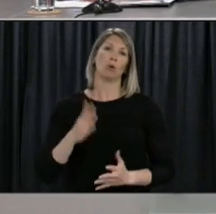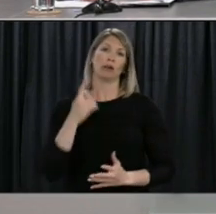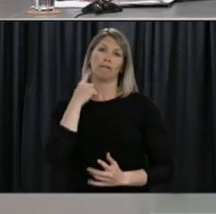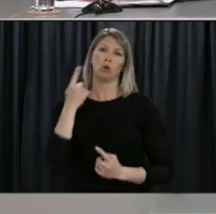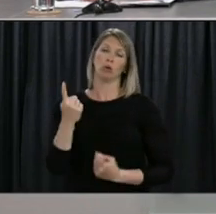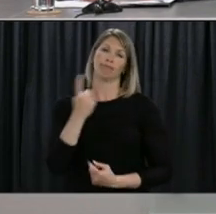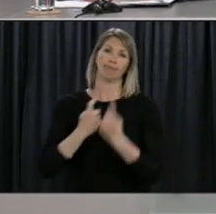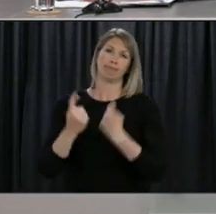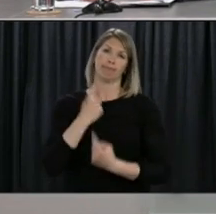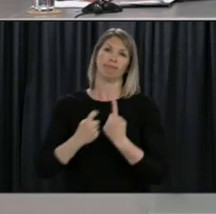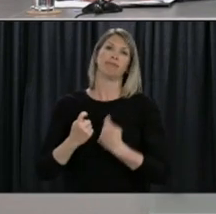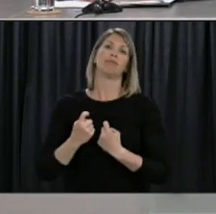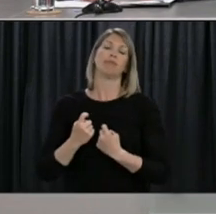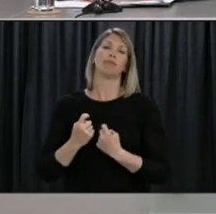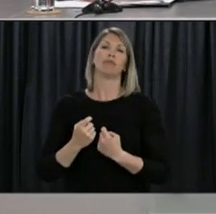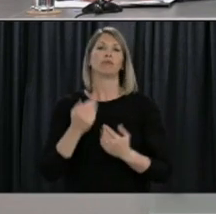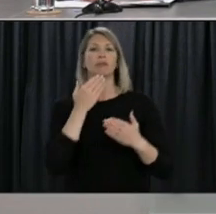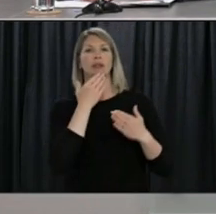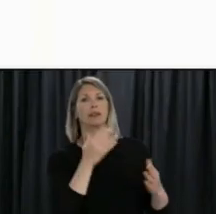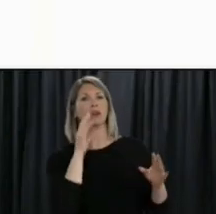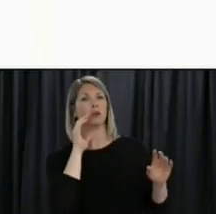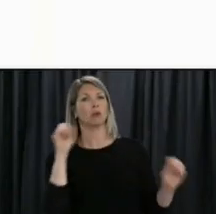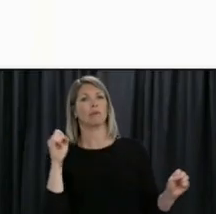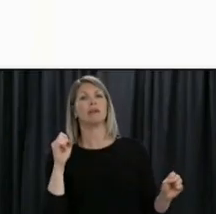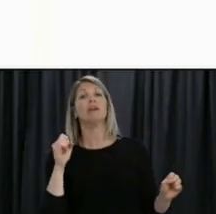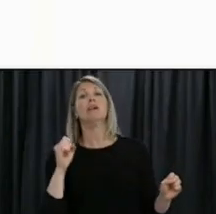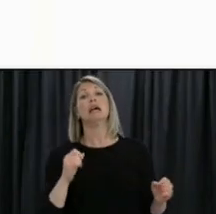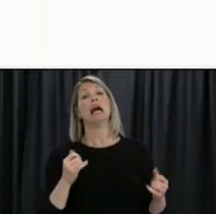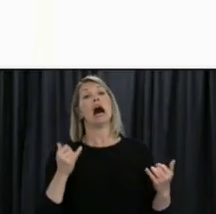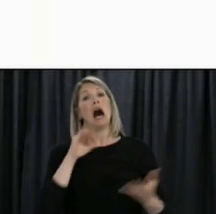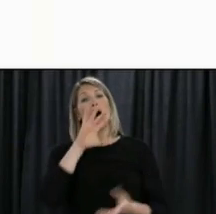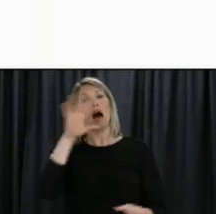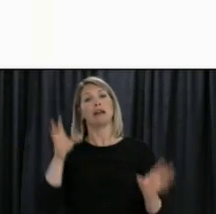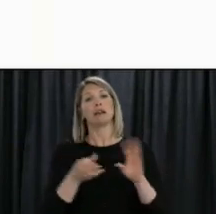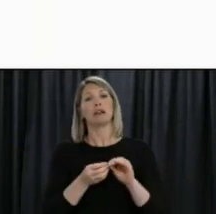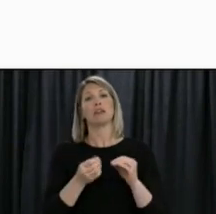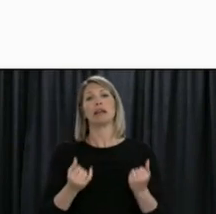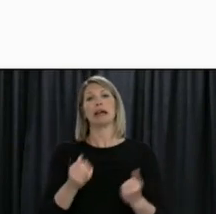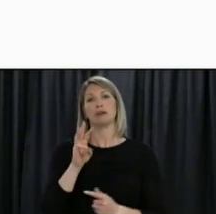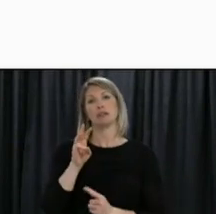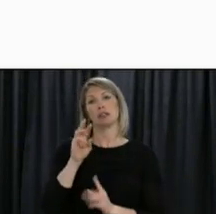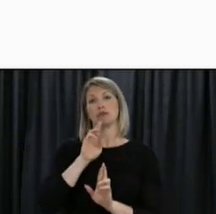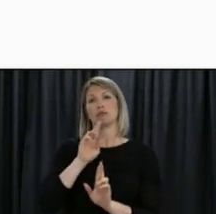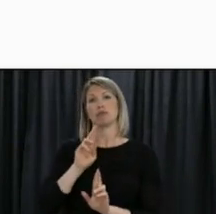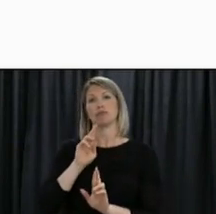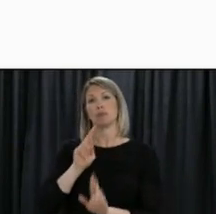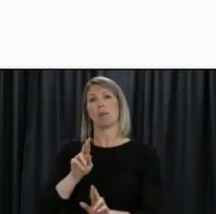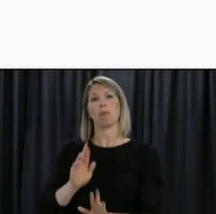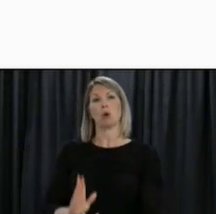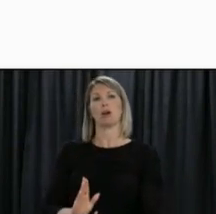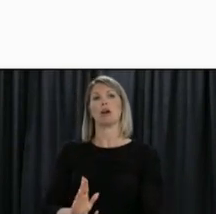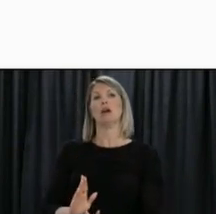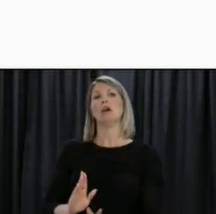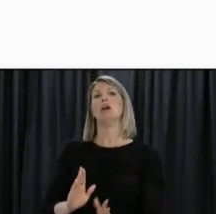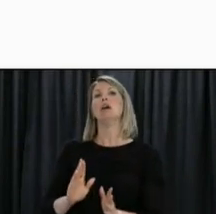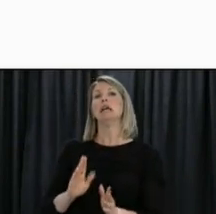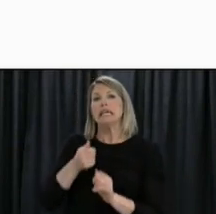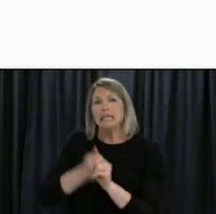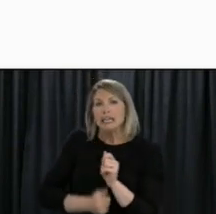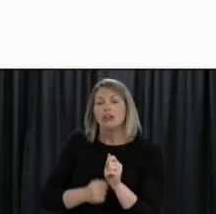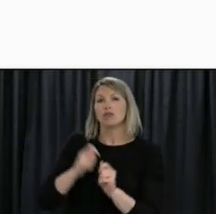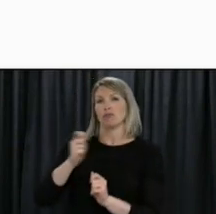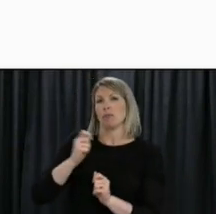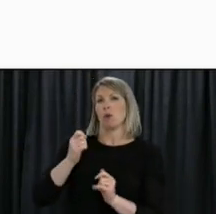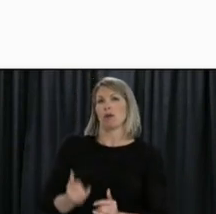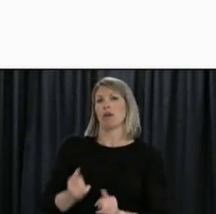Thank you Premier. For the benefit of our speakers we have six reporters registered for today's call. Each reporter will have the opportunity to